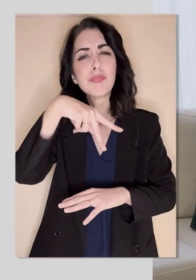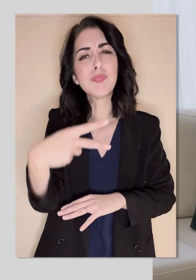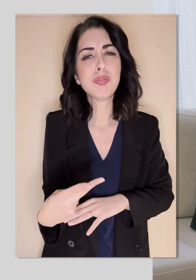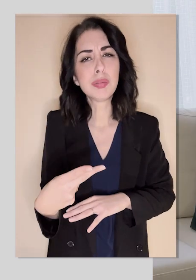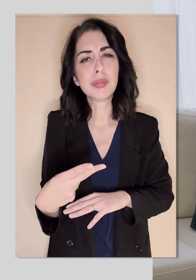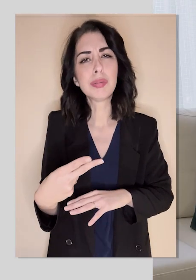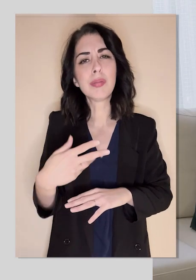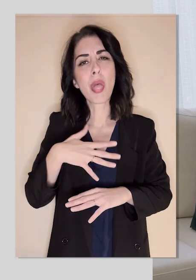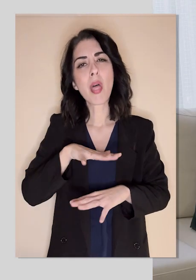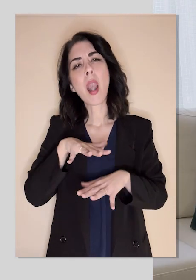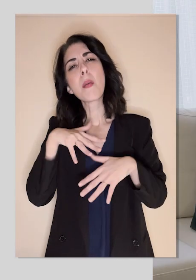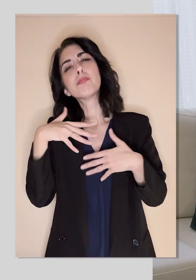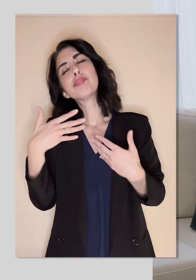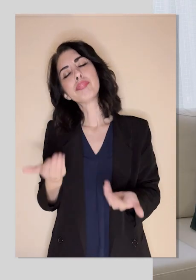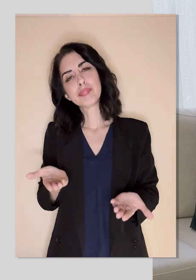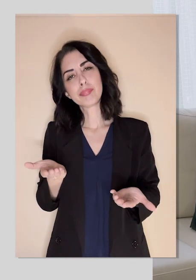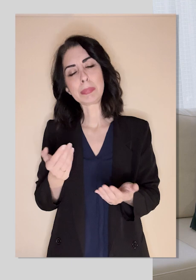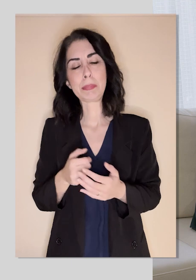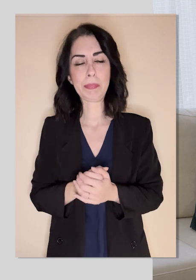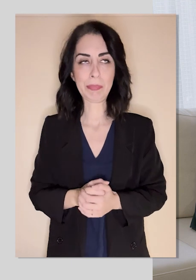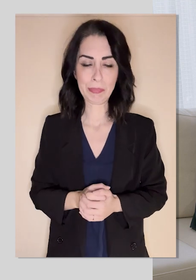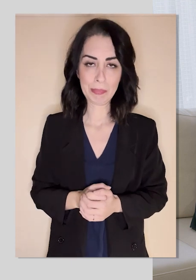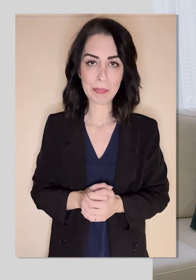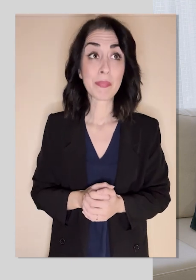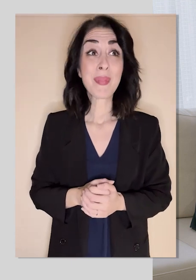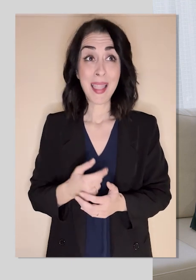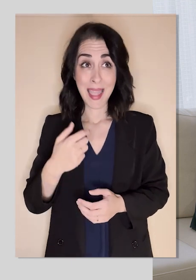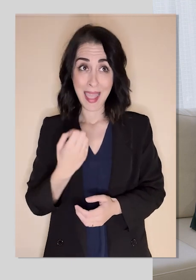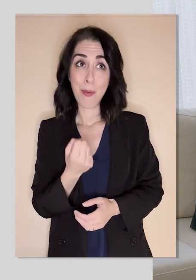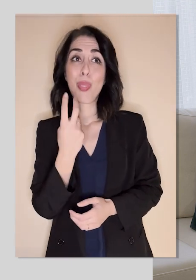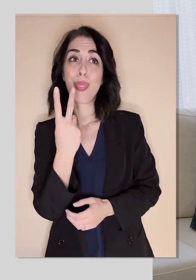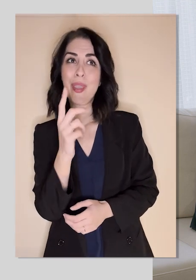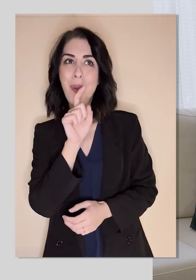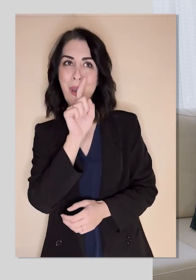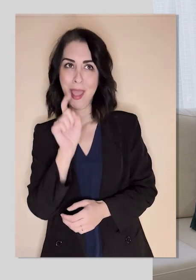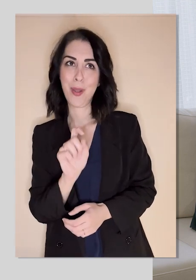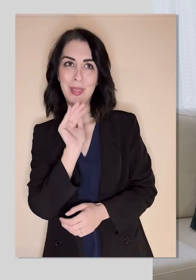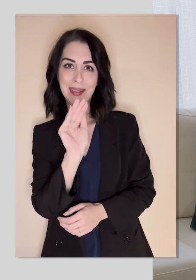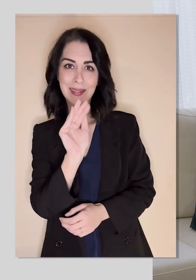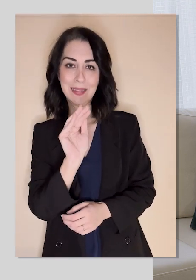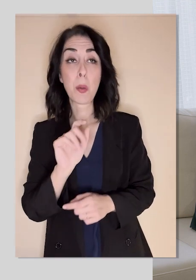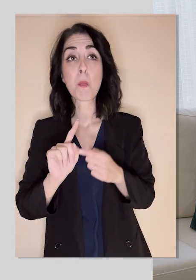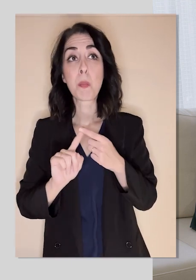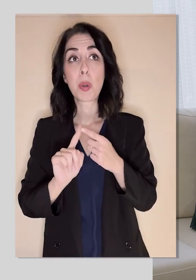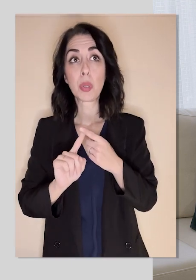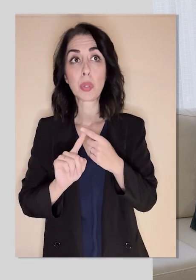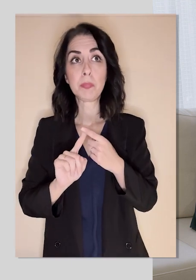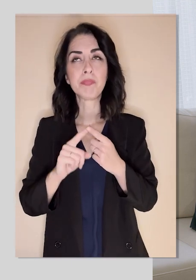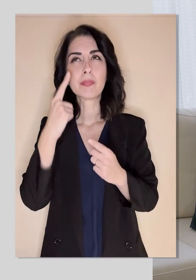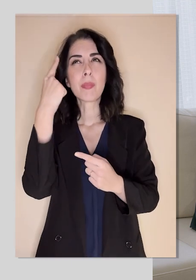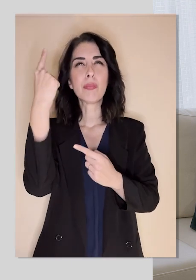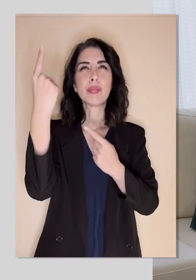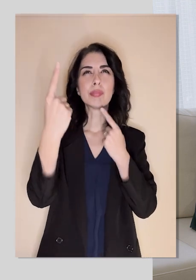on this for you. Question number one, how long can the symptoms of dizziness, for example, in